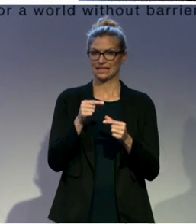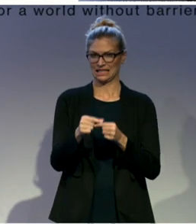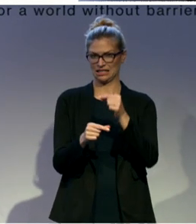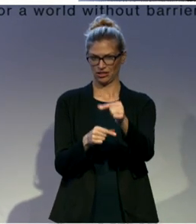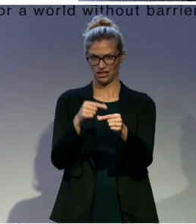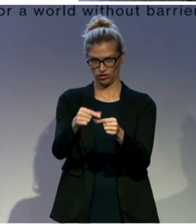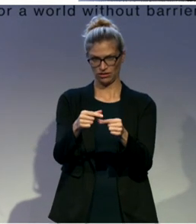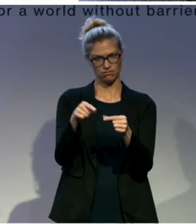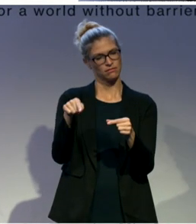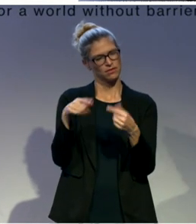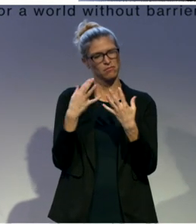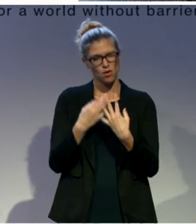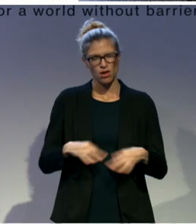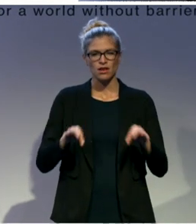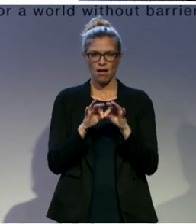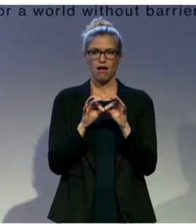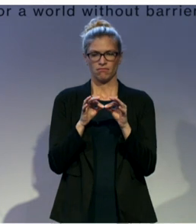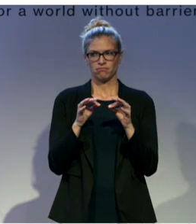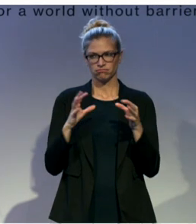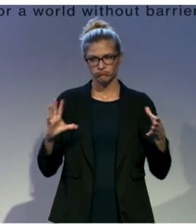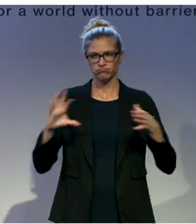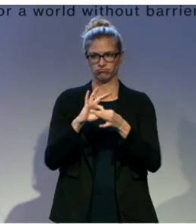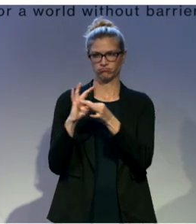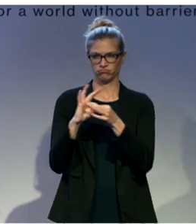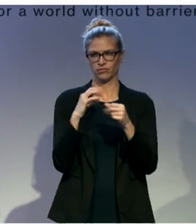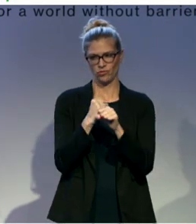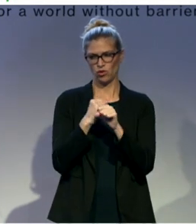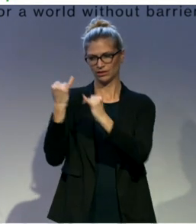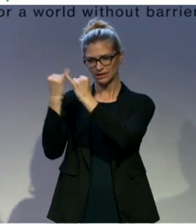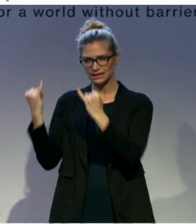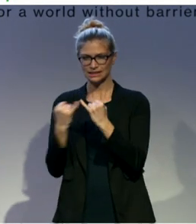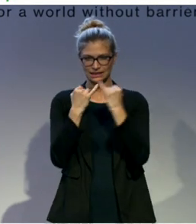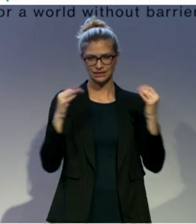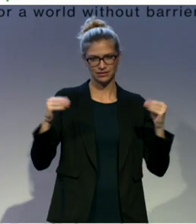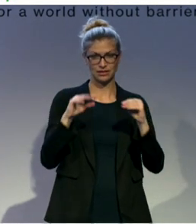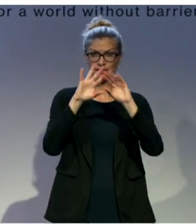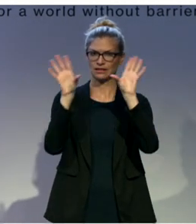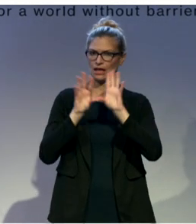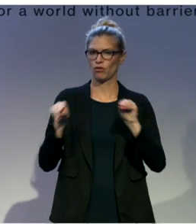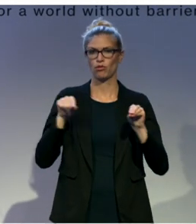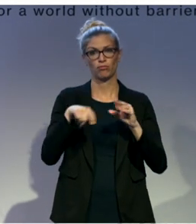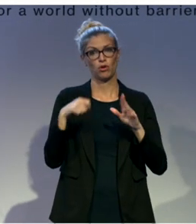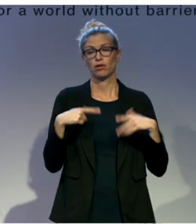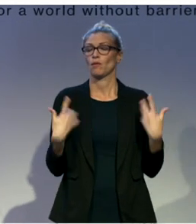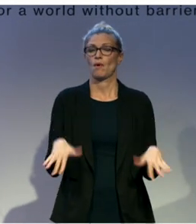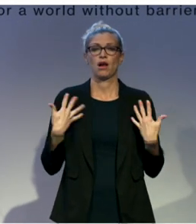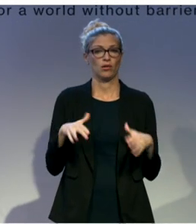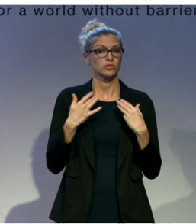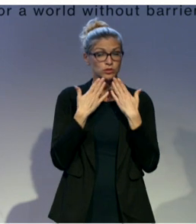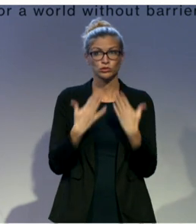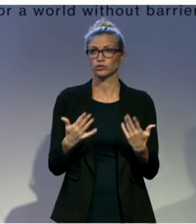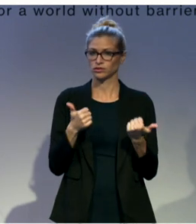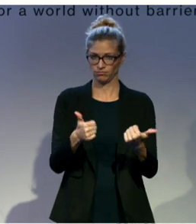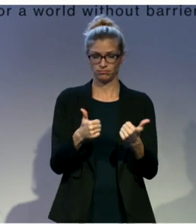partnership with the Harkin Institute and also with the Xero Project. And we'll just go to this last